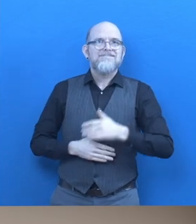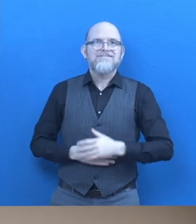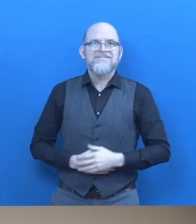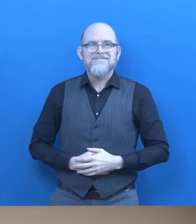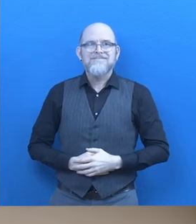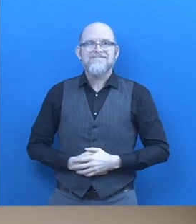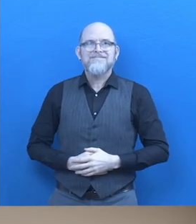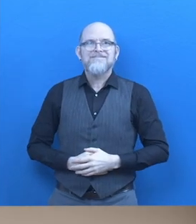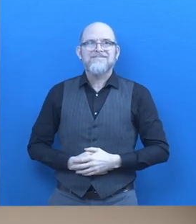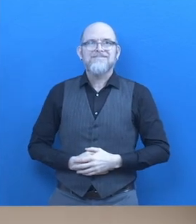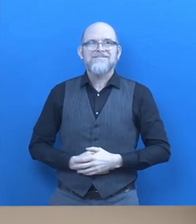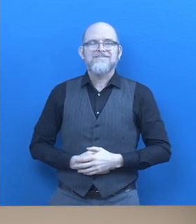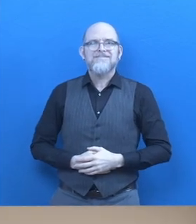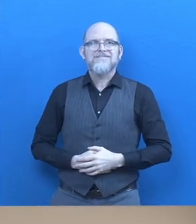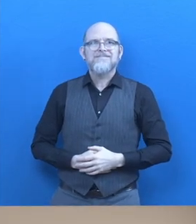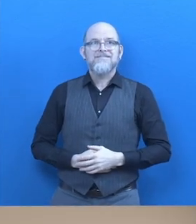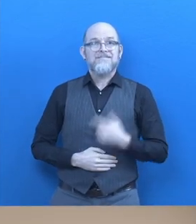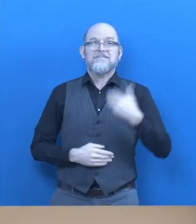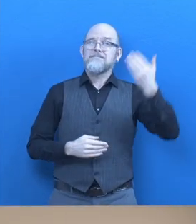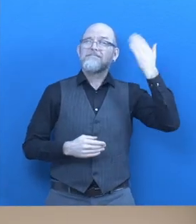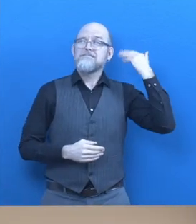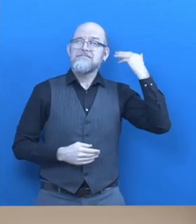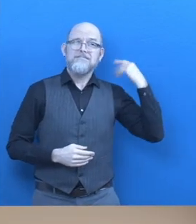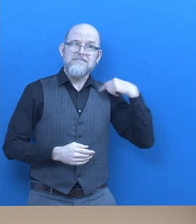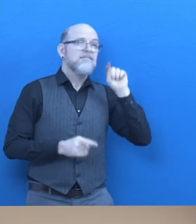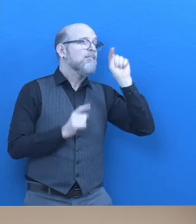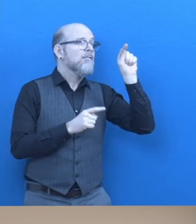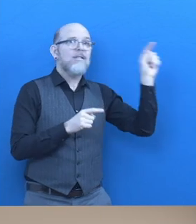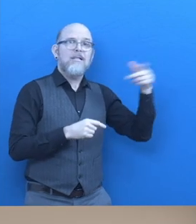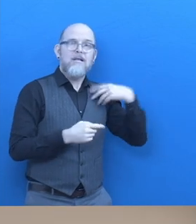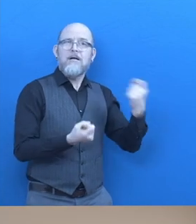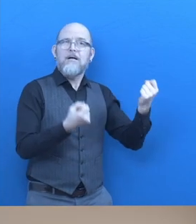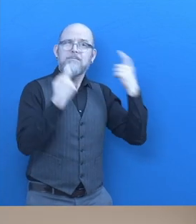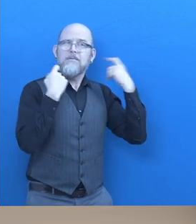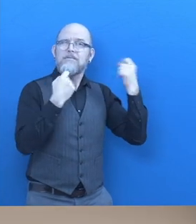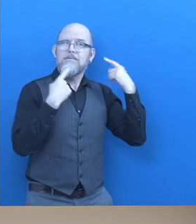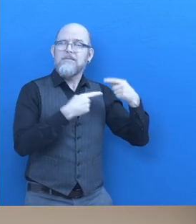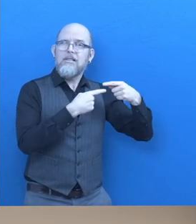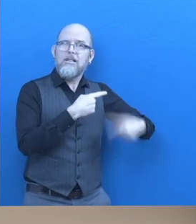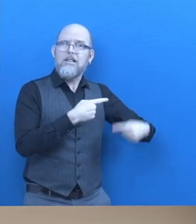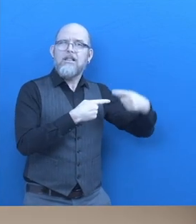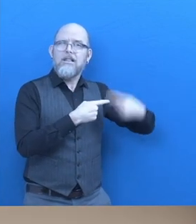information for We can use the same information as well. Now,